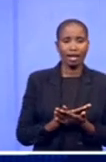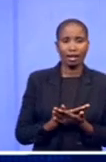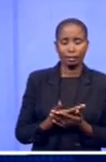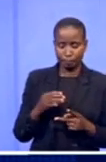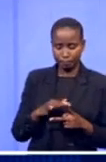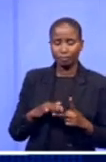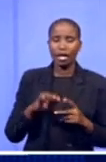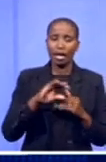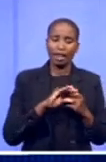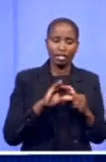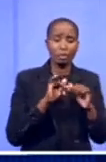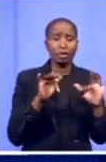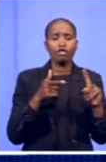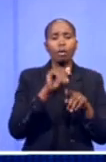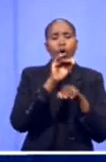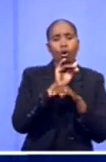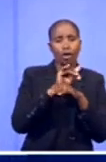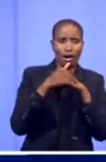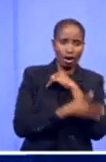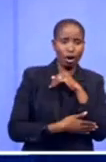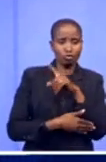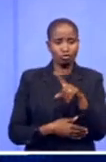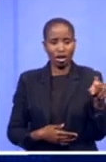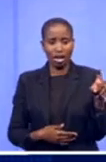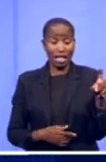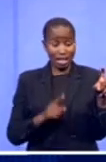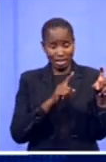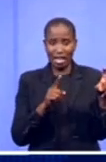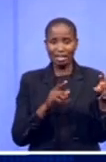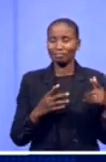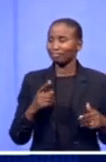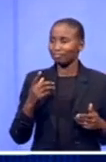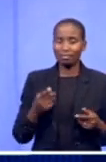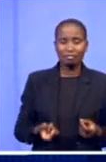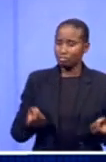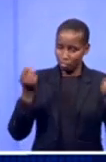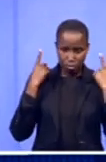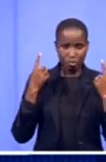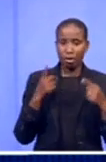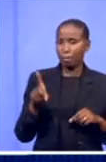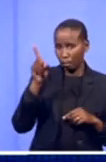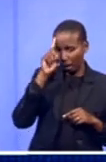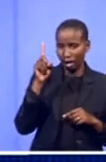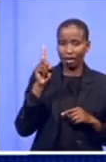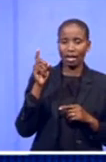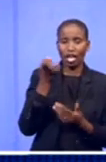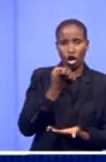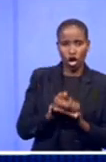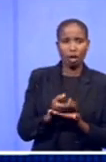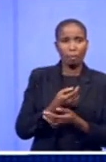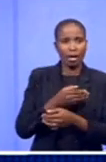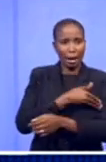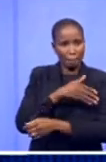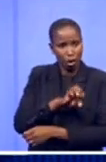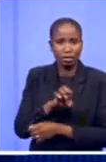who don't fully appreciate and understand our black economic empowerment policies. So we've had to work with them and take them